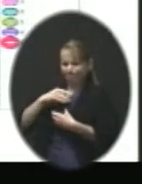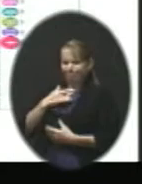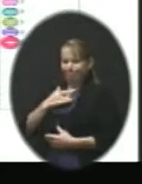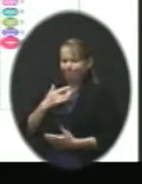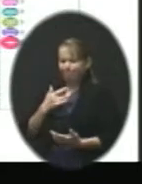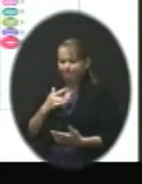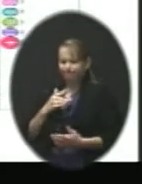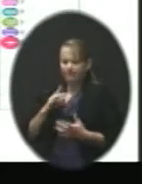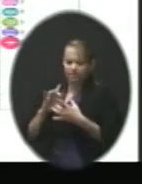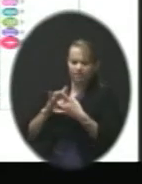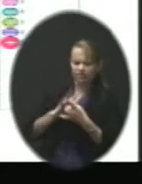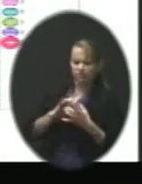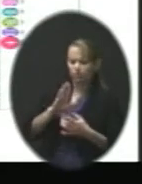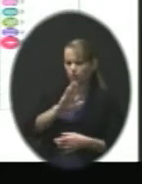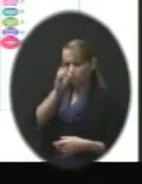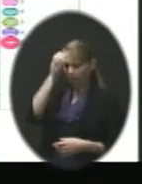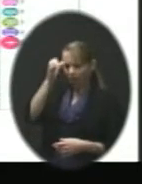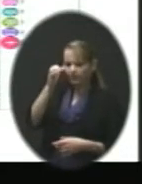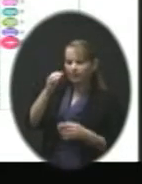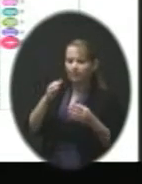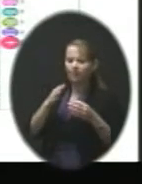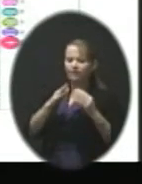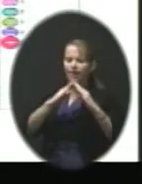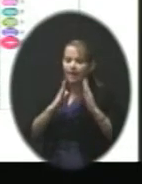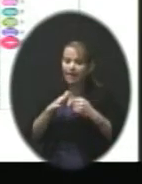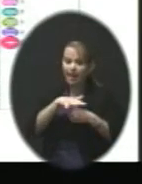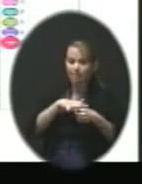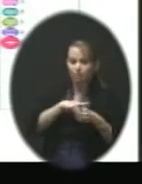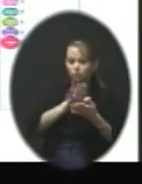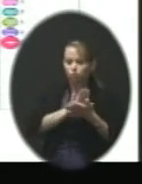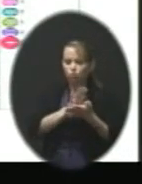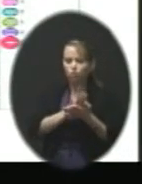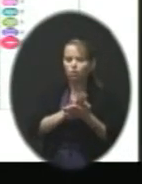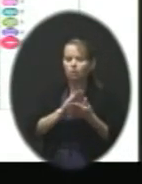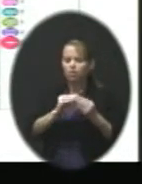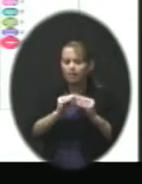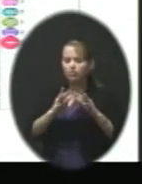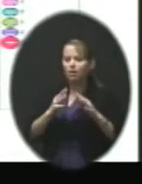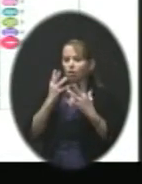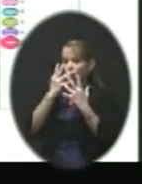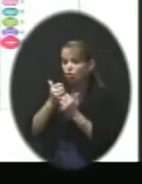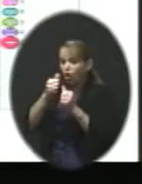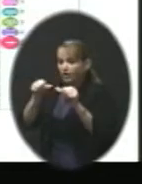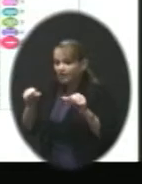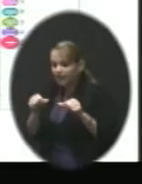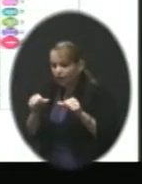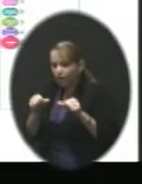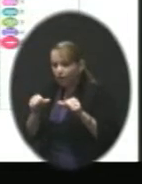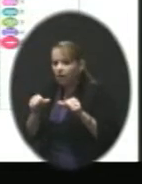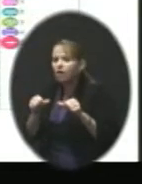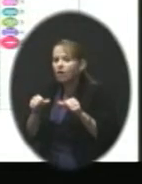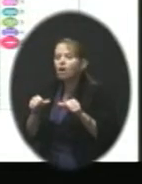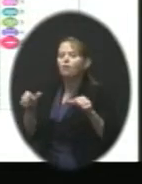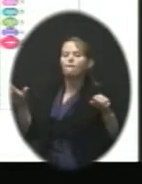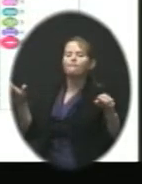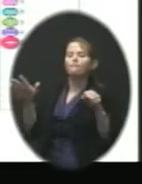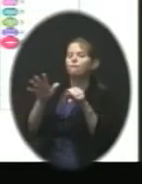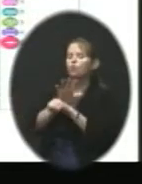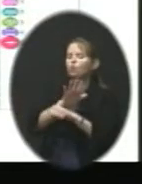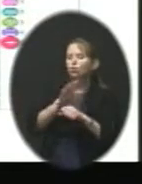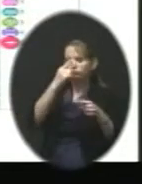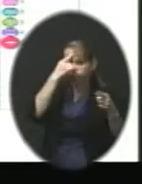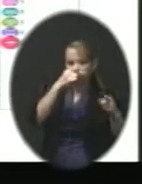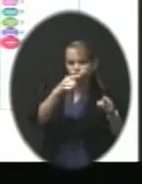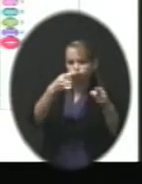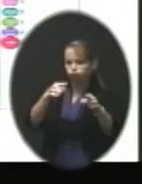school, to the neighborhoods and the numbers? The darkest area on this grid is when we had complete consensus from eight